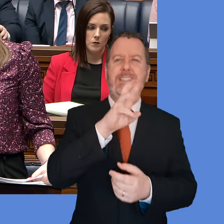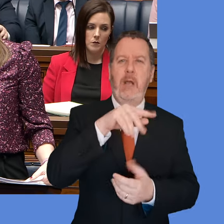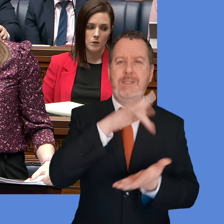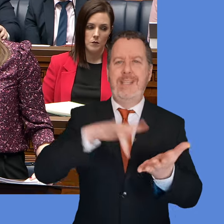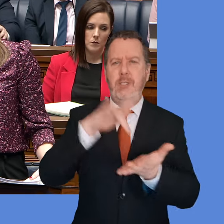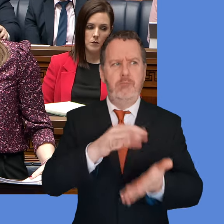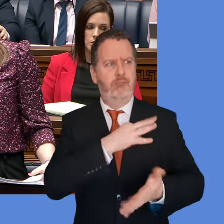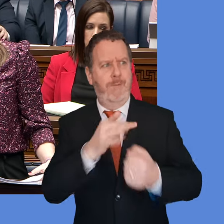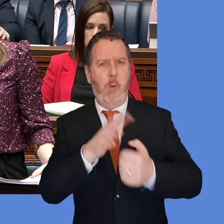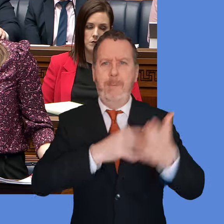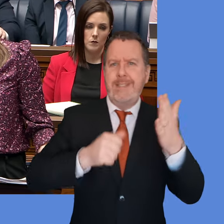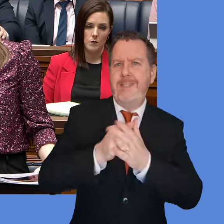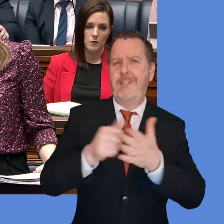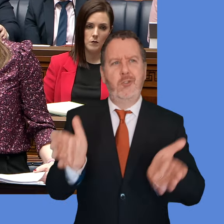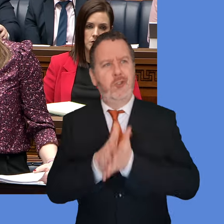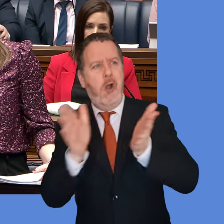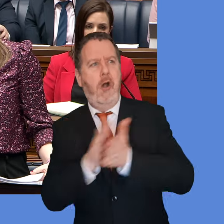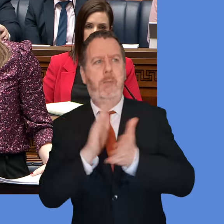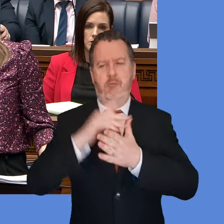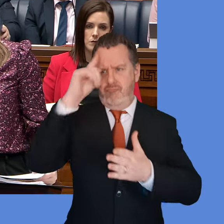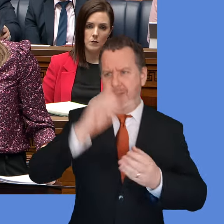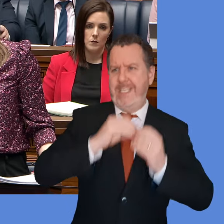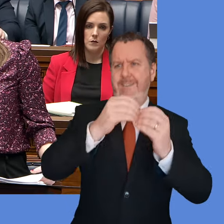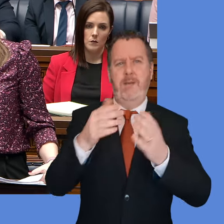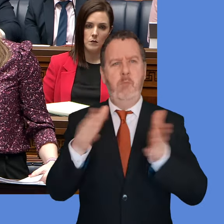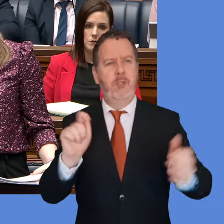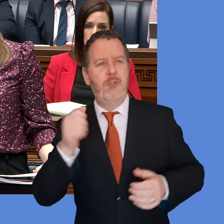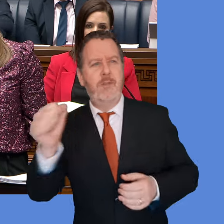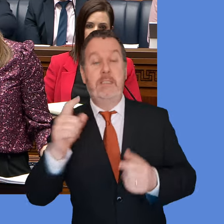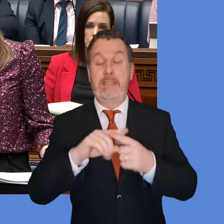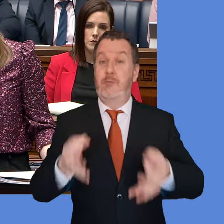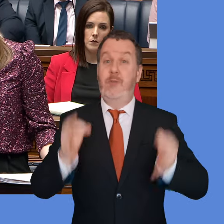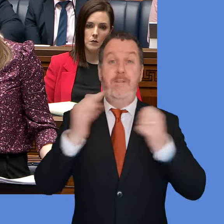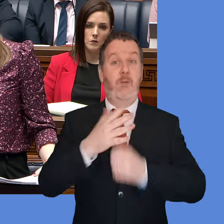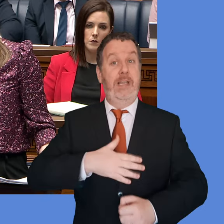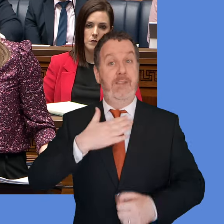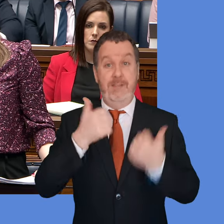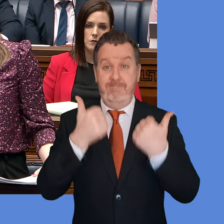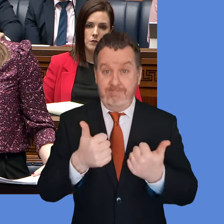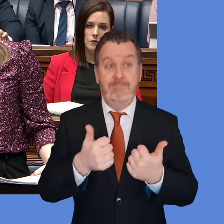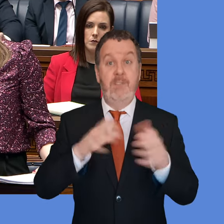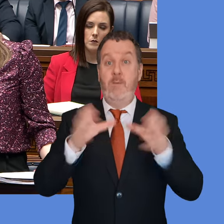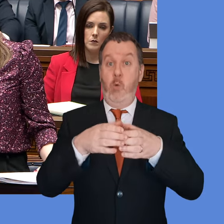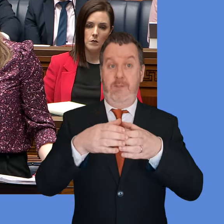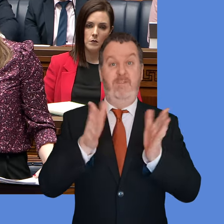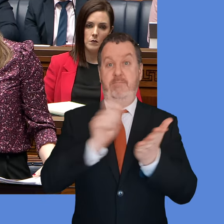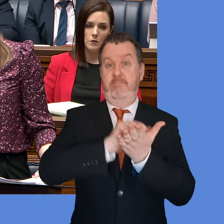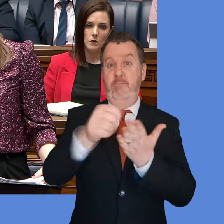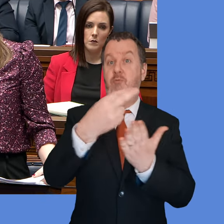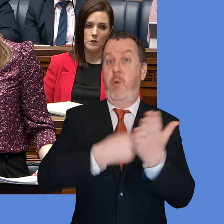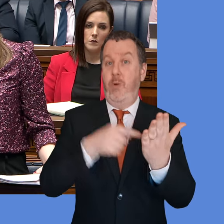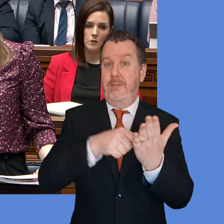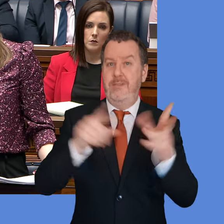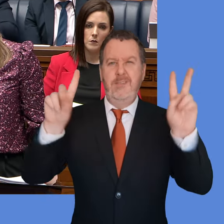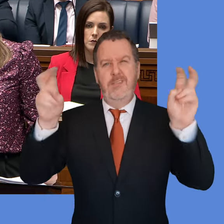people to do business, socialise, shop, be creative and use public services, as well as be in great places to live. The Task Force's report, delivered at 21st